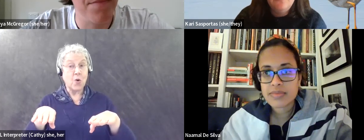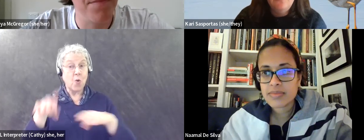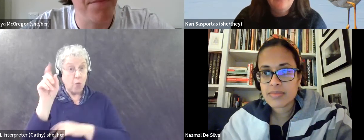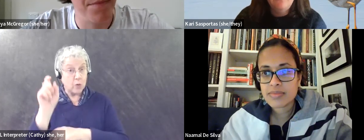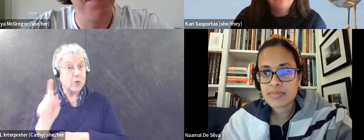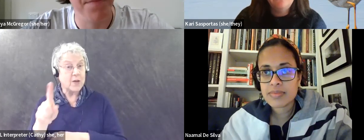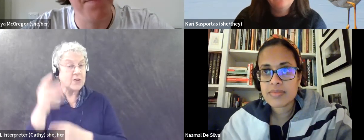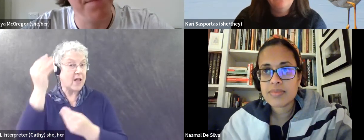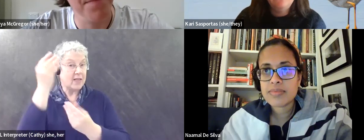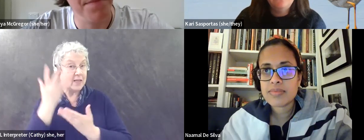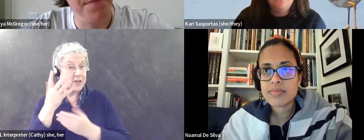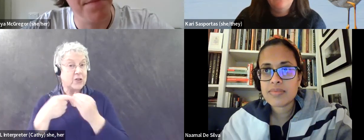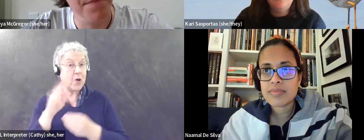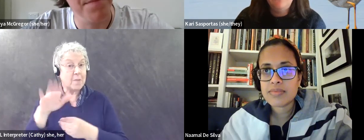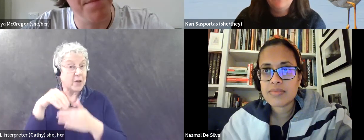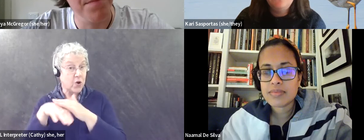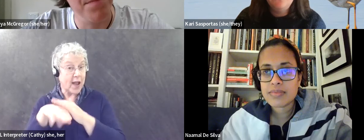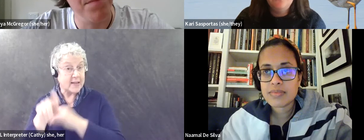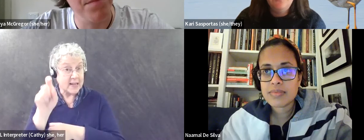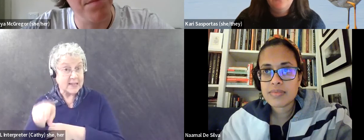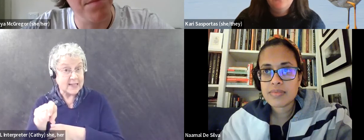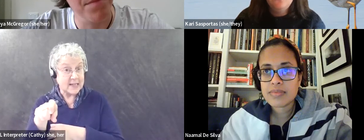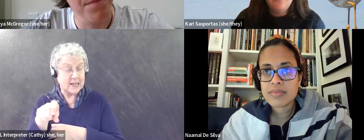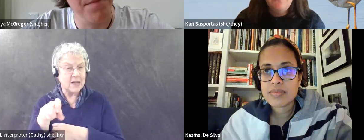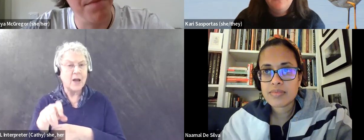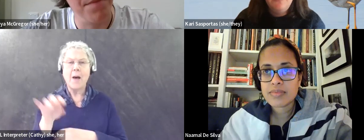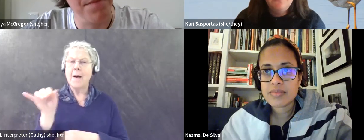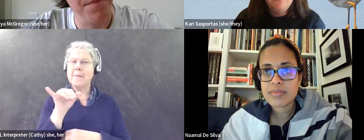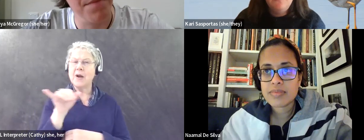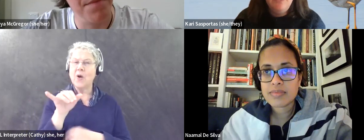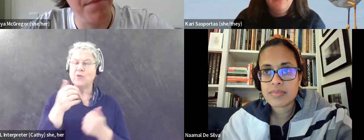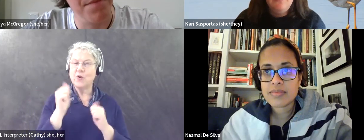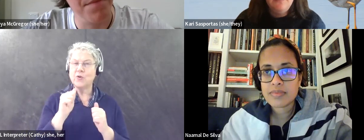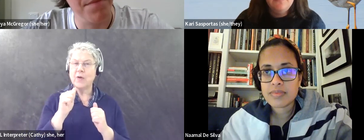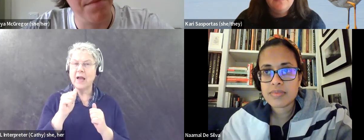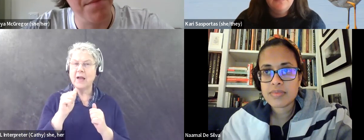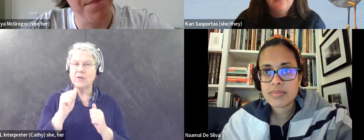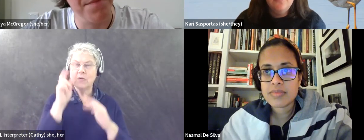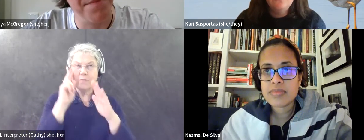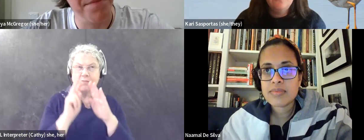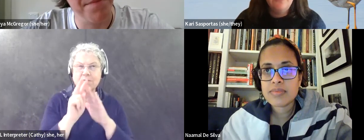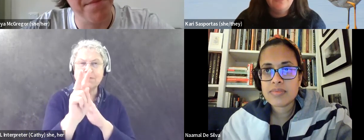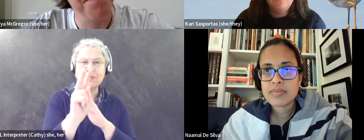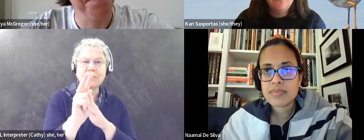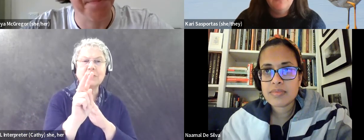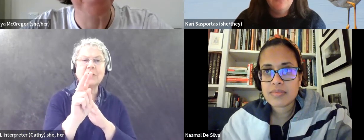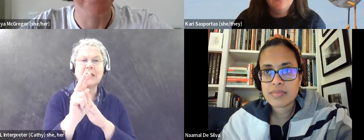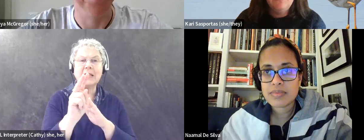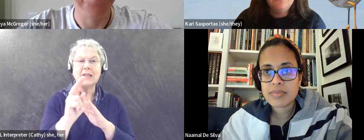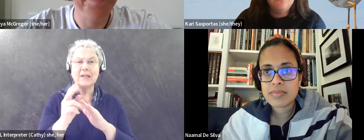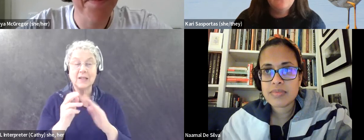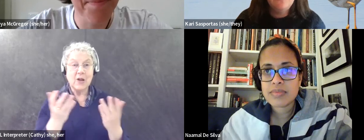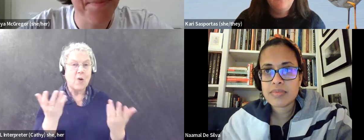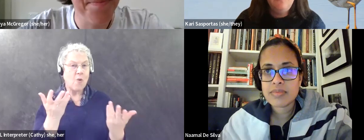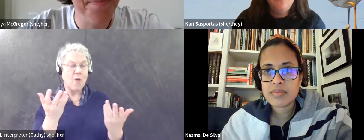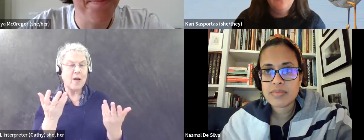like, let us know about your access needs, um, but also try to anticipate. I think this is the inclusionary aspect of it. Like